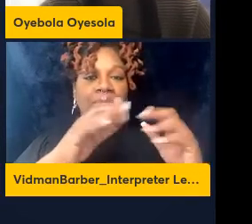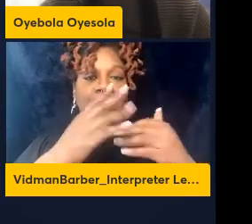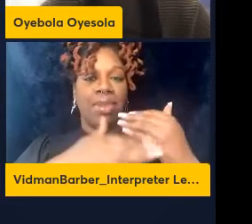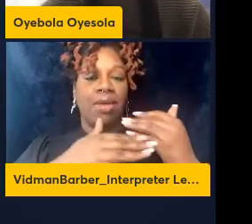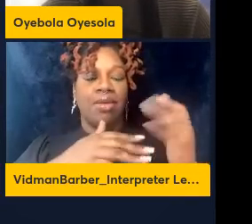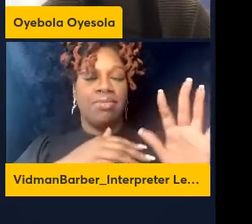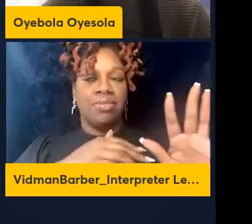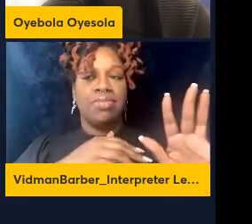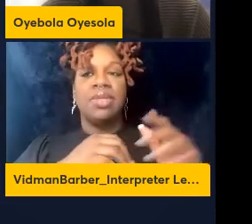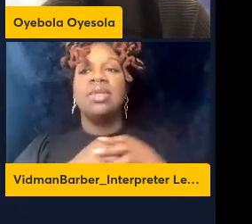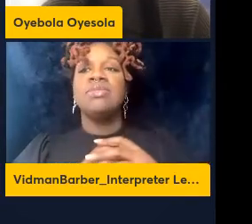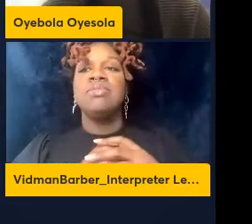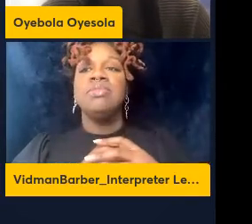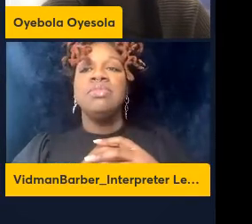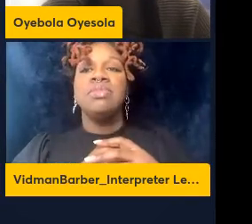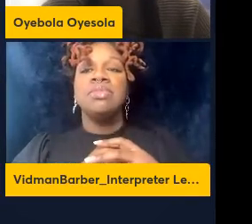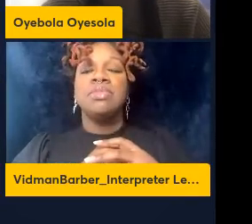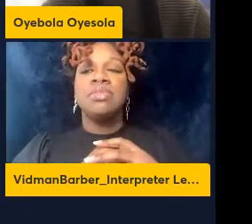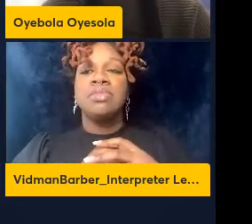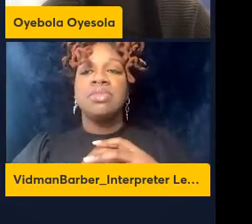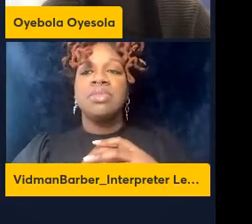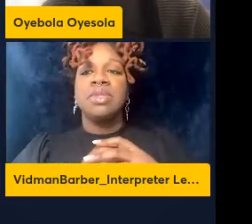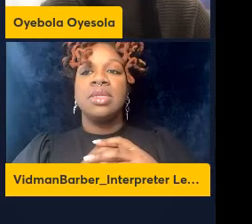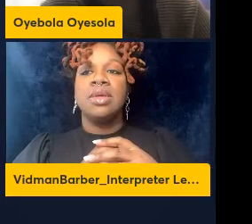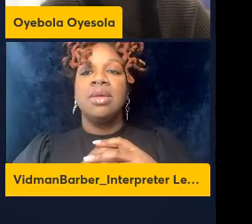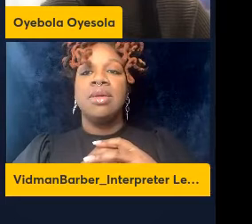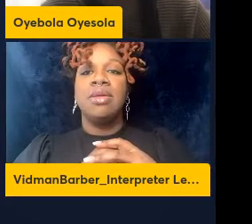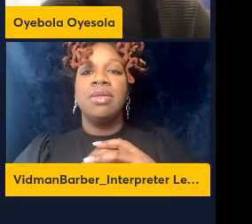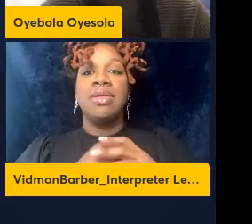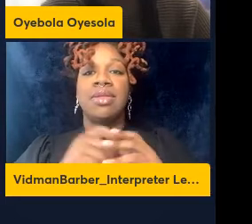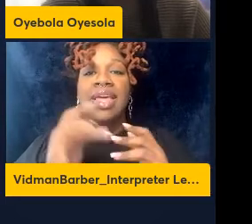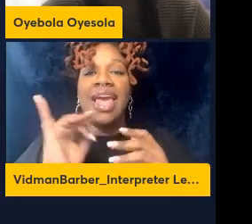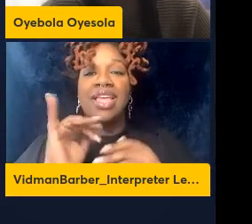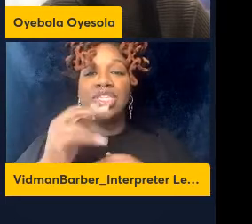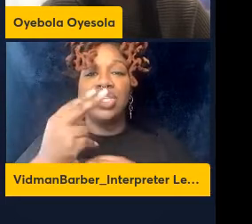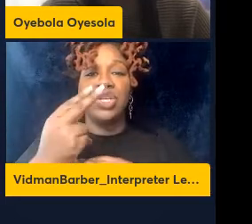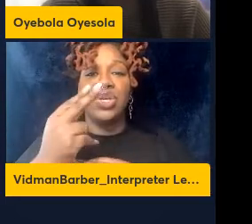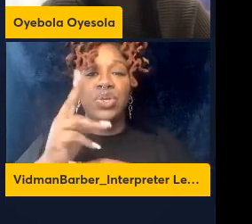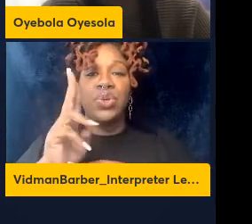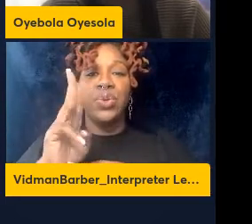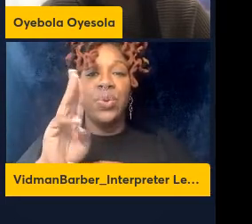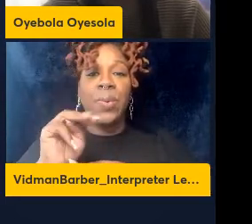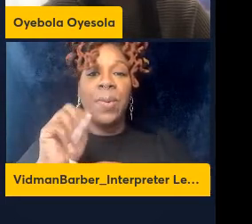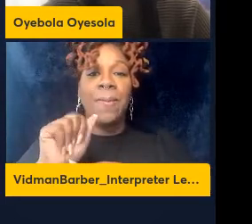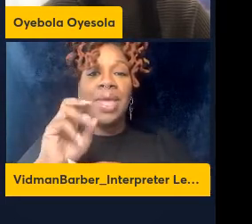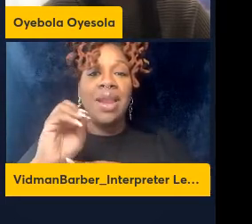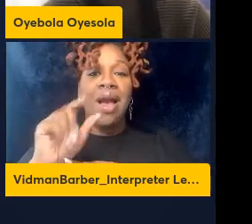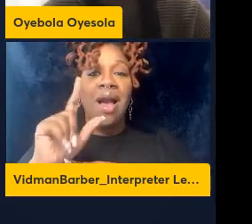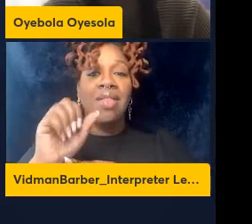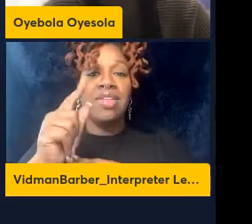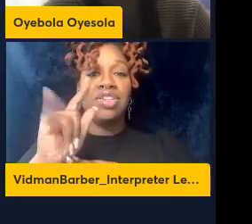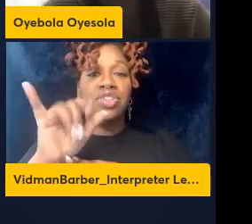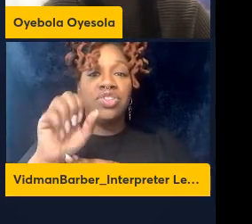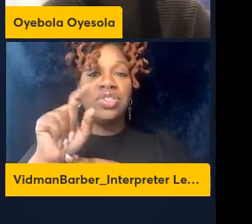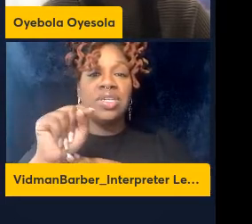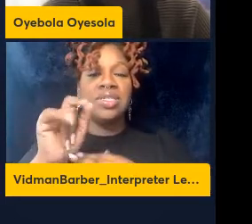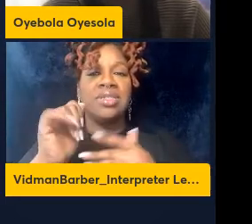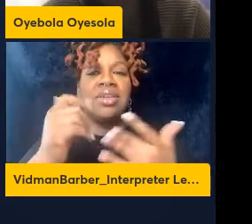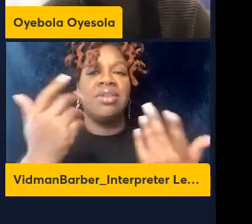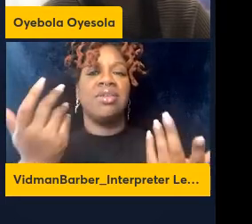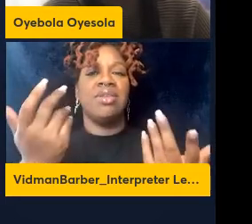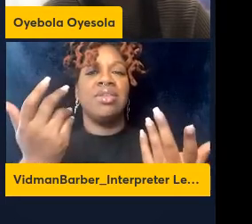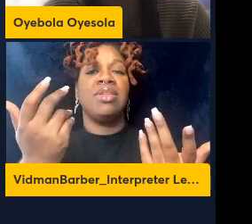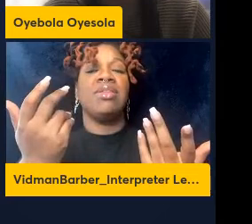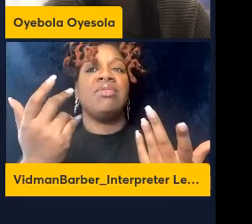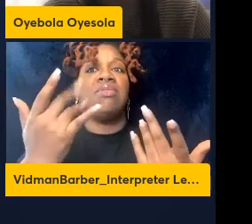so then as immunologists the question then is what are the factors driving this genetic